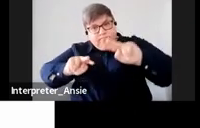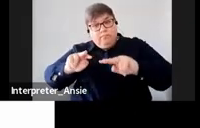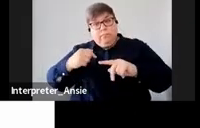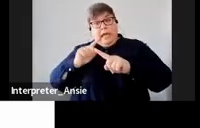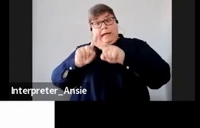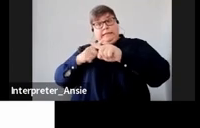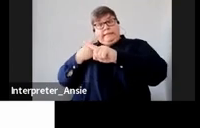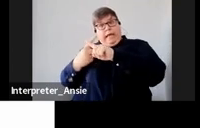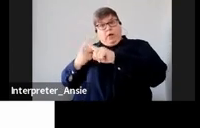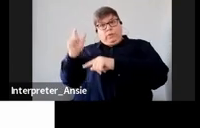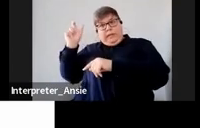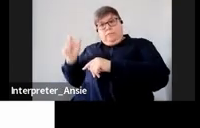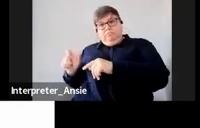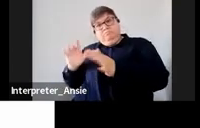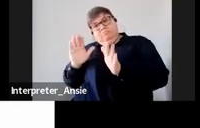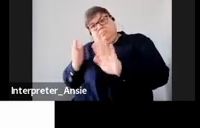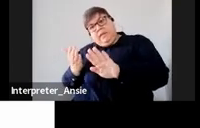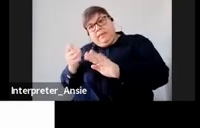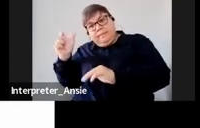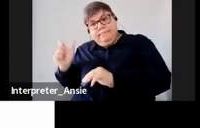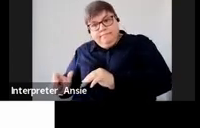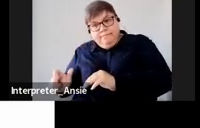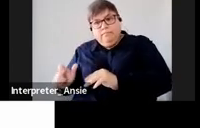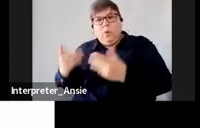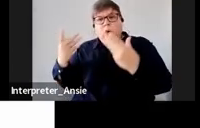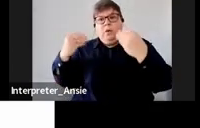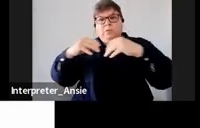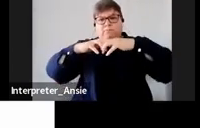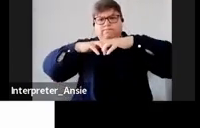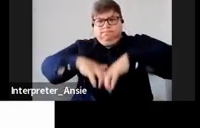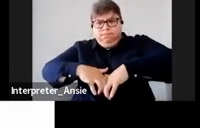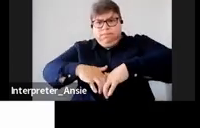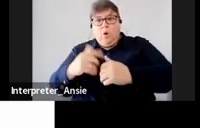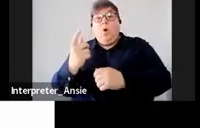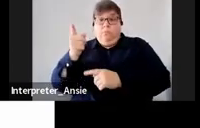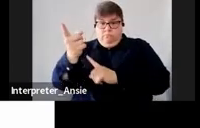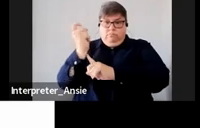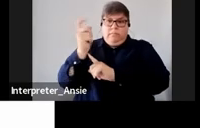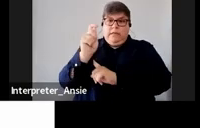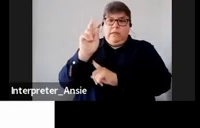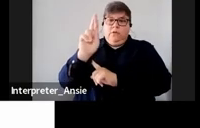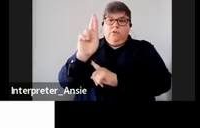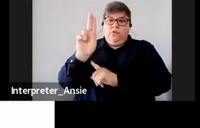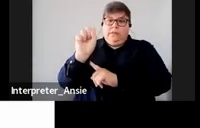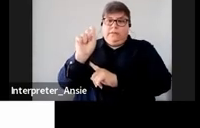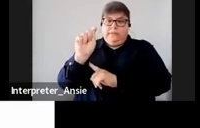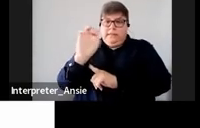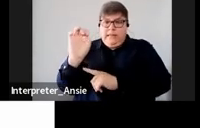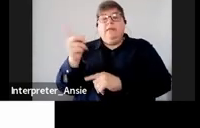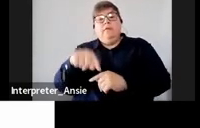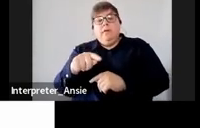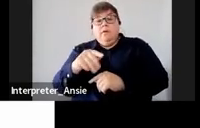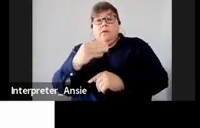at the death for an insolvent estate it's the trustee and a liquidator that deals with the